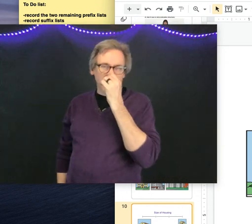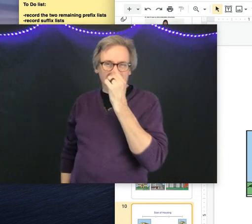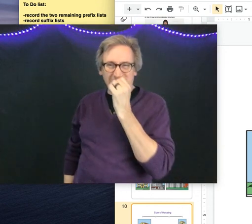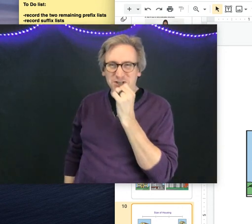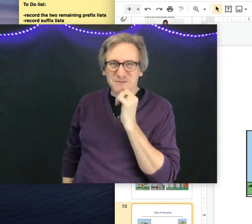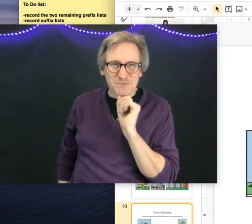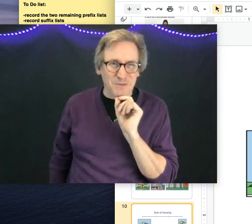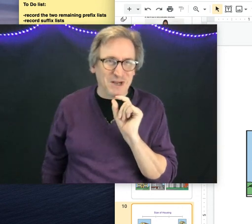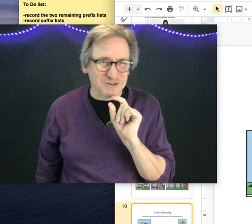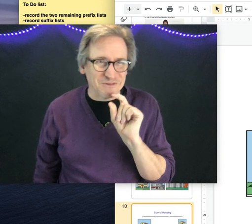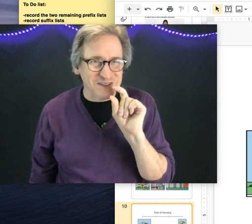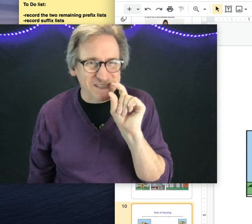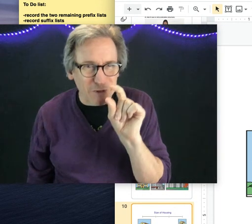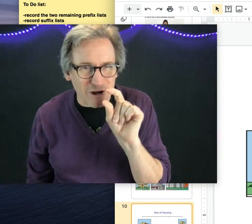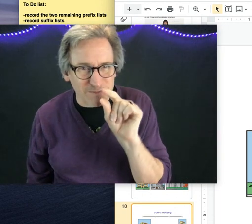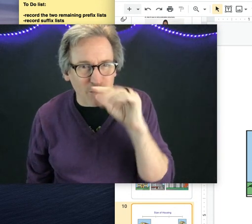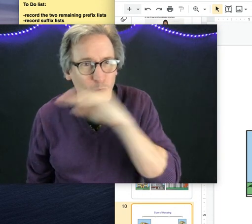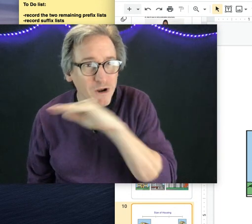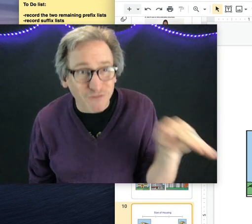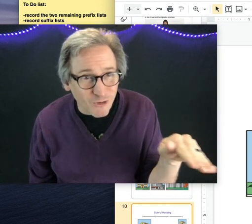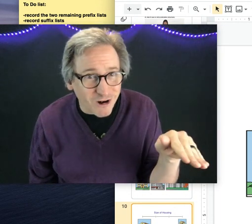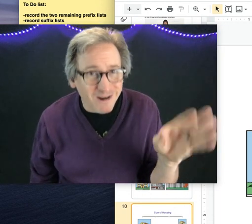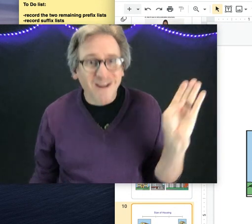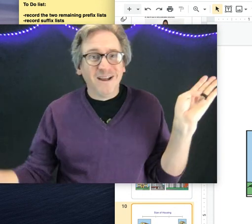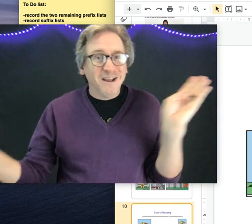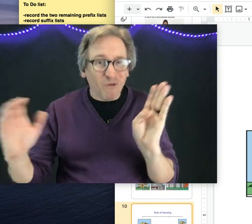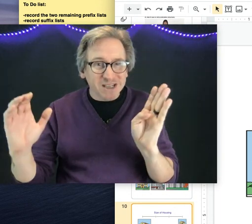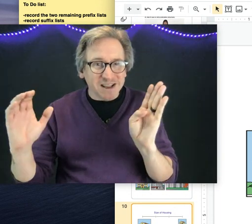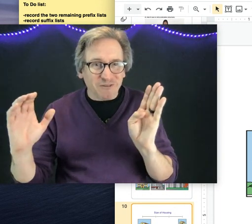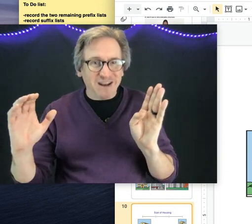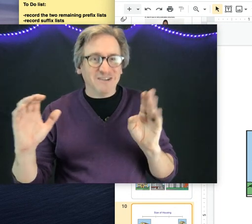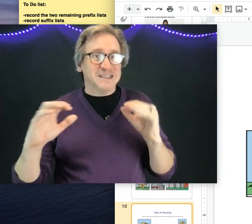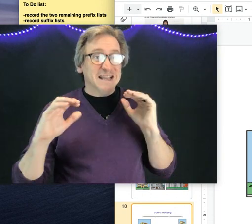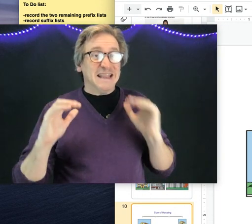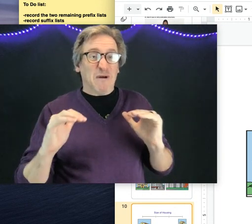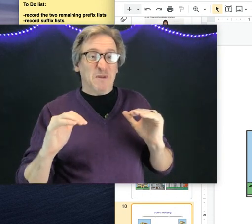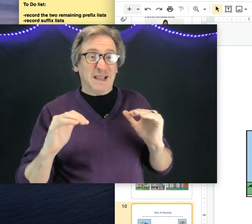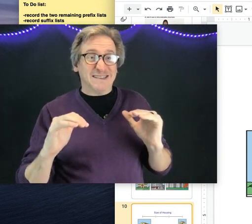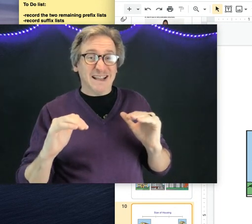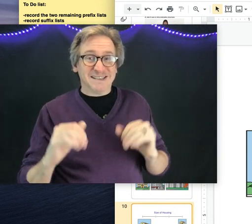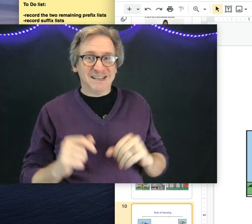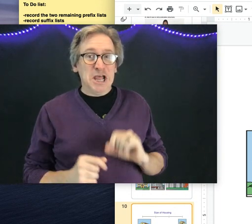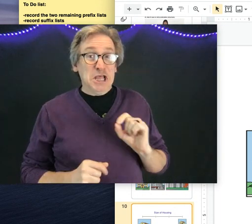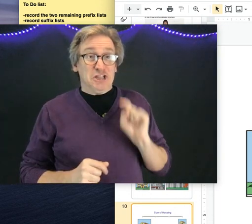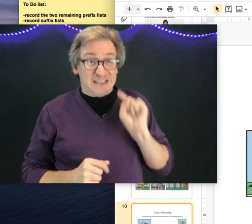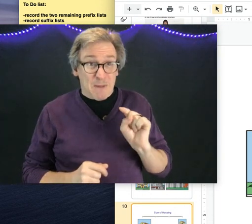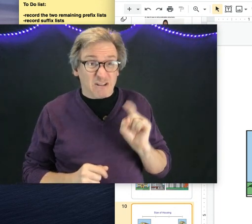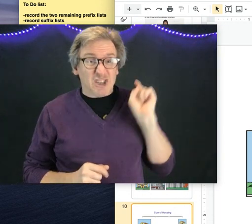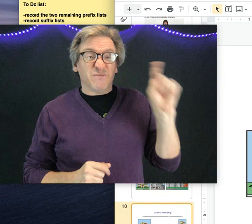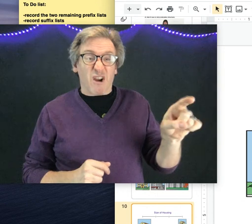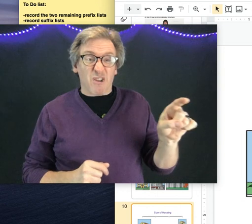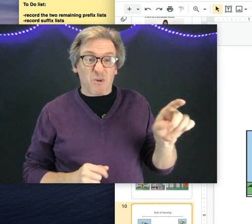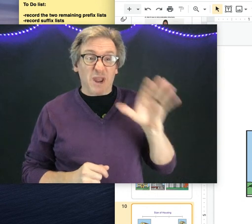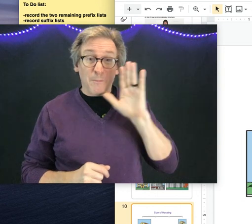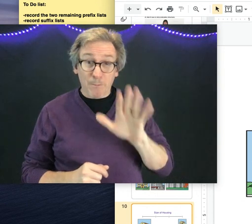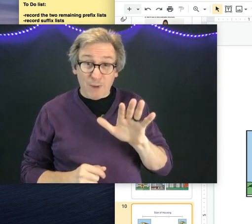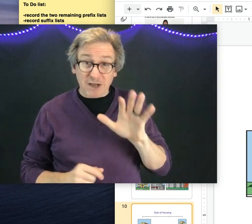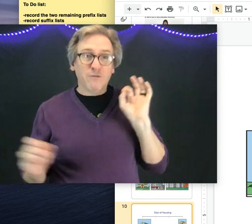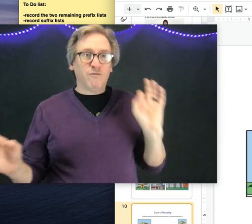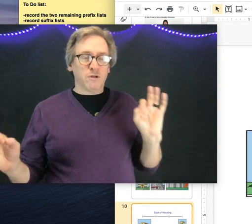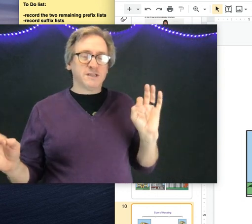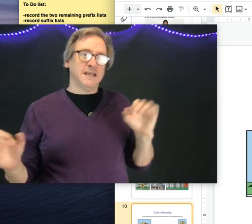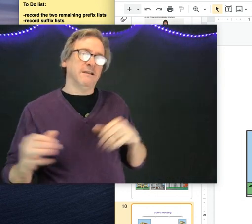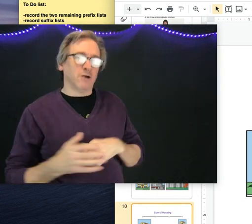But they should have just put a picture of this similar house, but one floor, one set of windows. That would have made sense. Same house, just farther away.